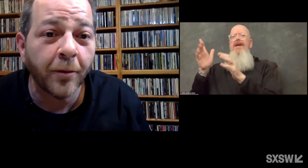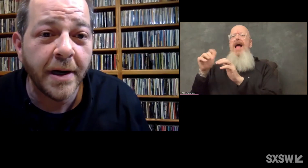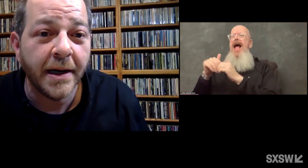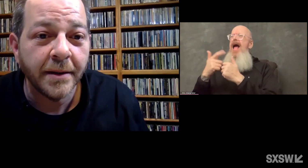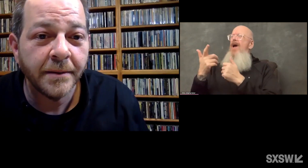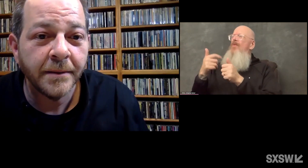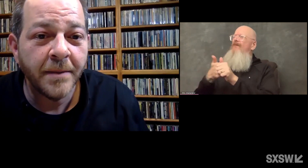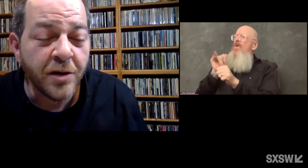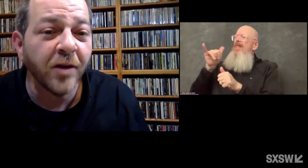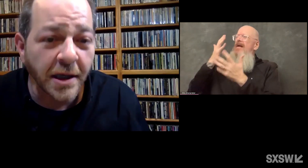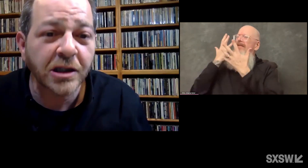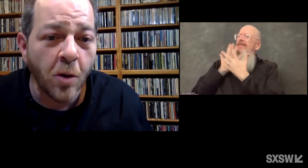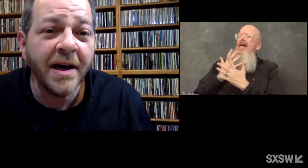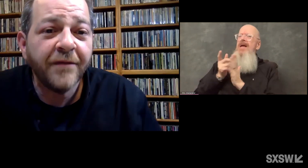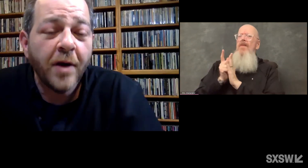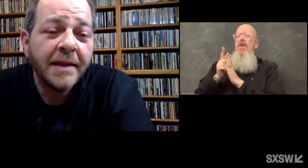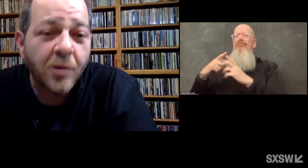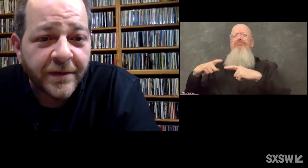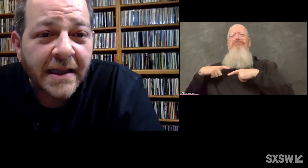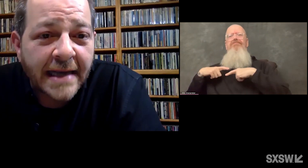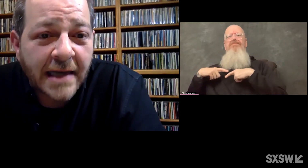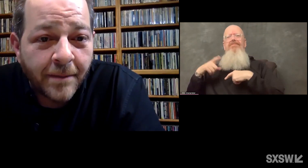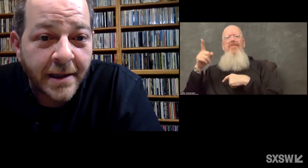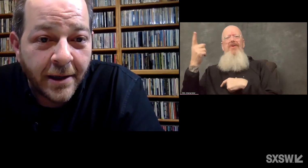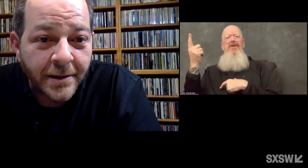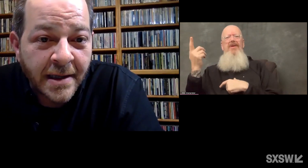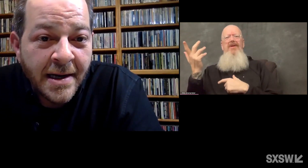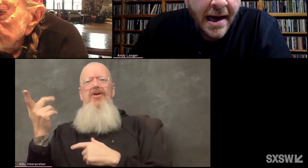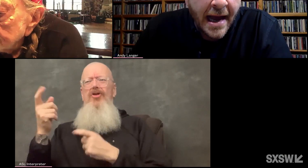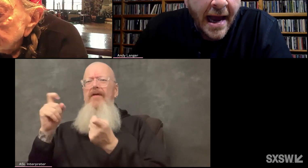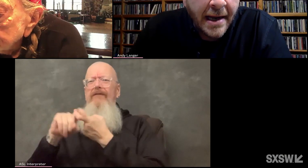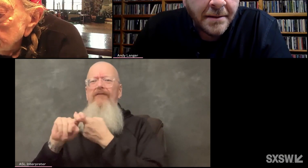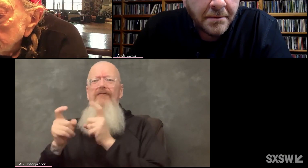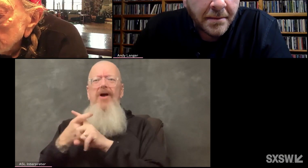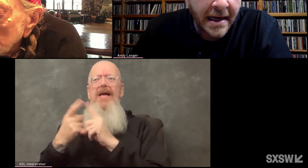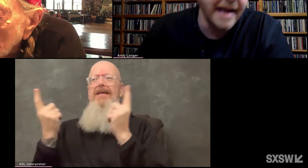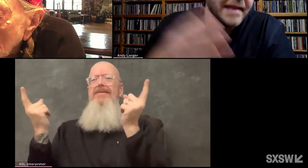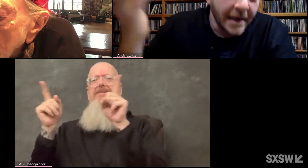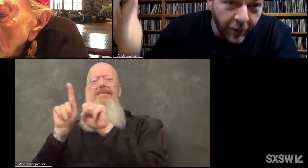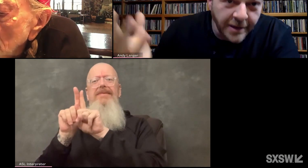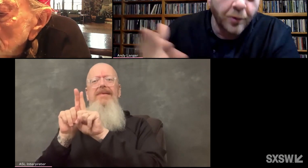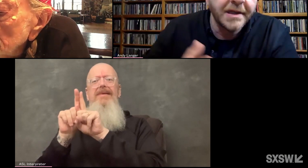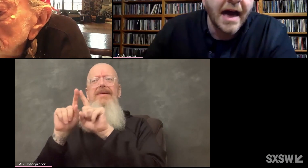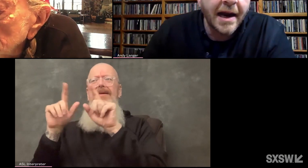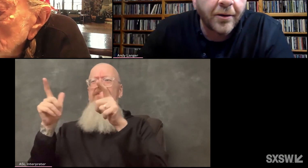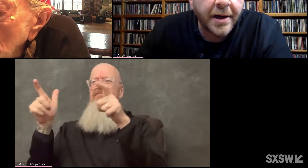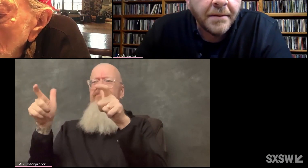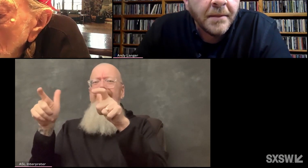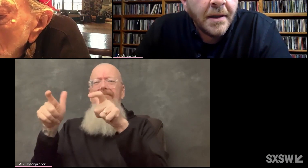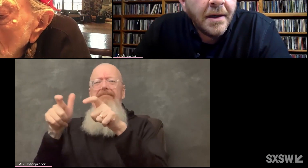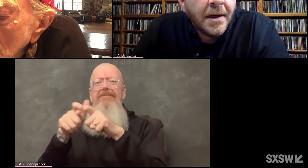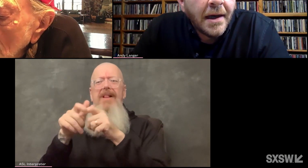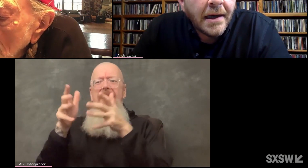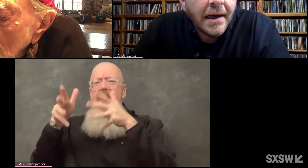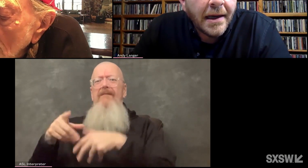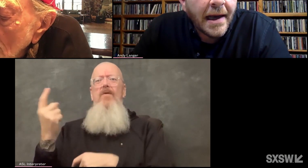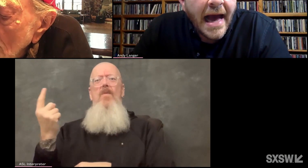last of your breed? I you've lost so many friends over the last couple of years, years, and guys like Chris are retiring.